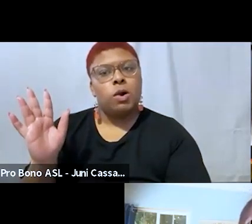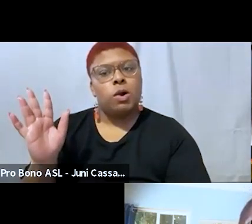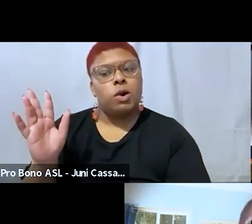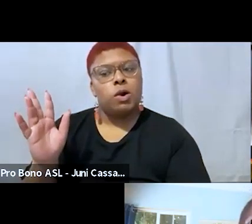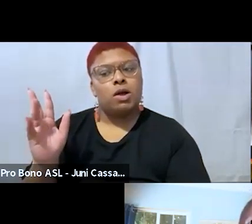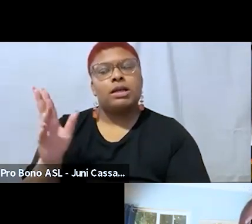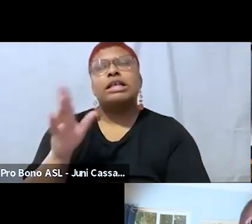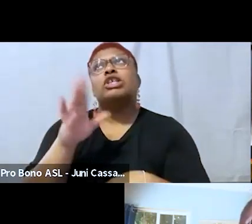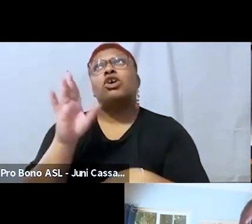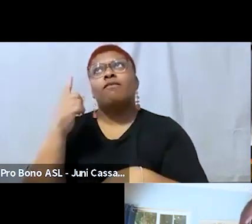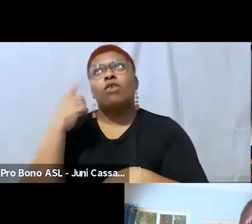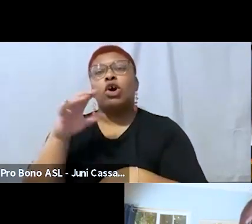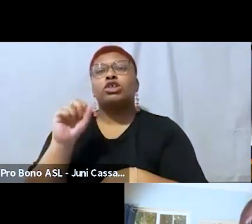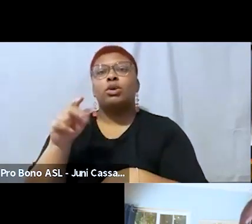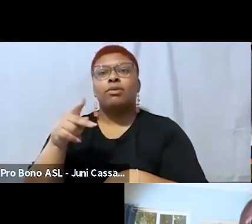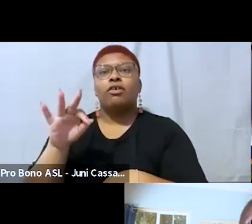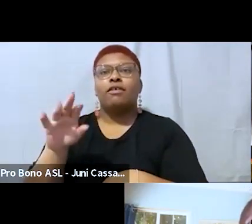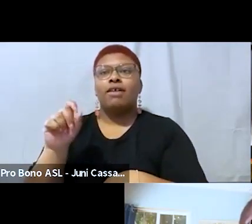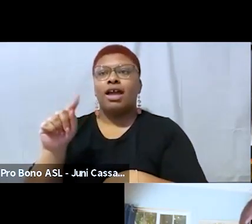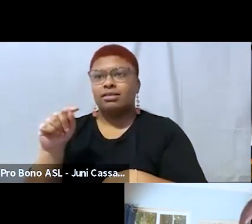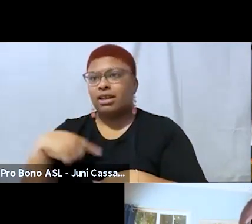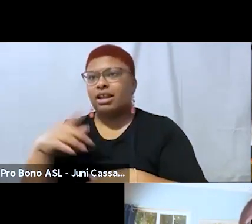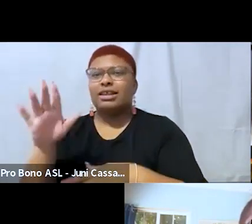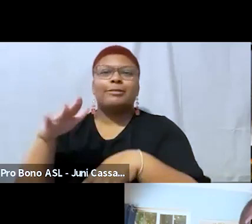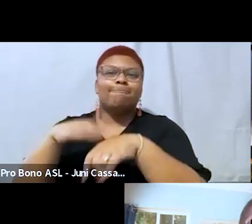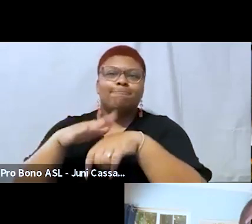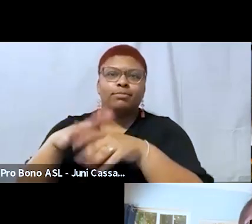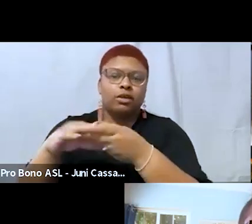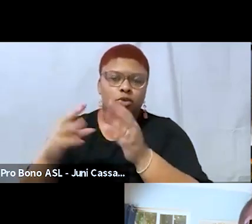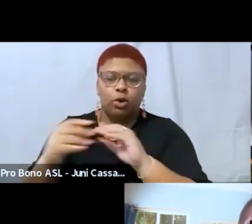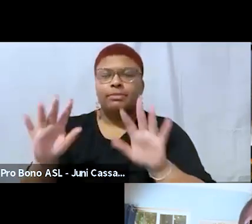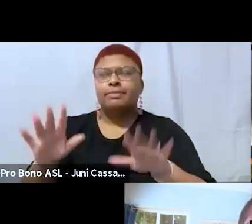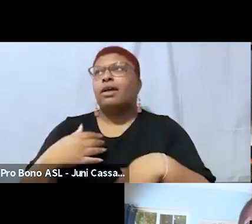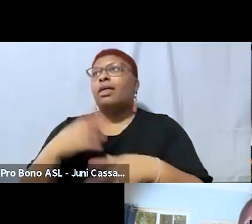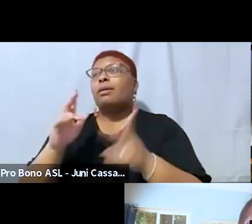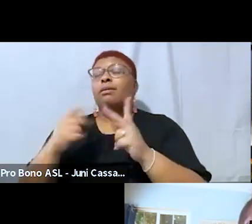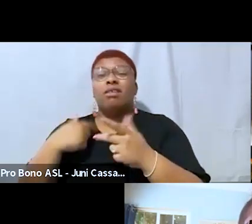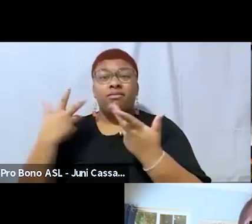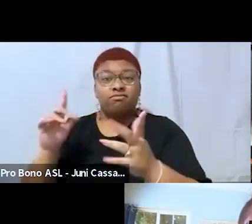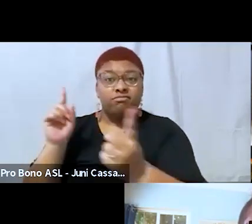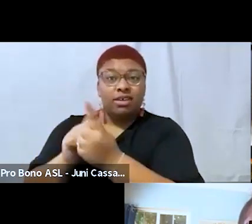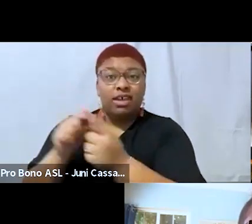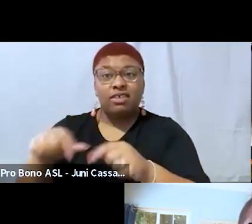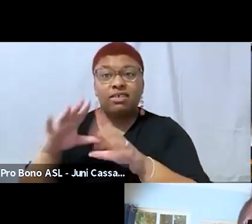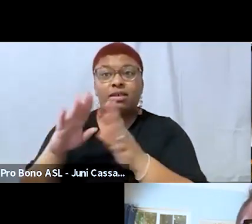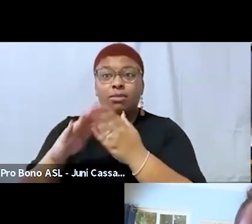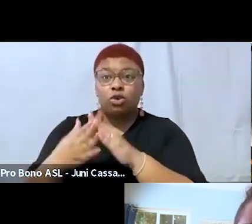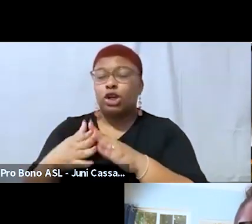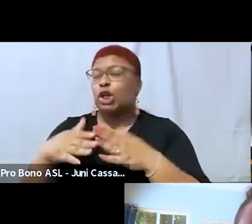tale like fat people are the people that i've met in this community are some of the most brilliant